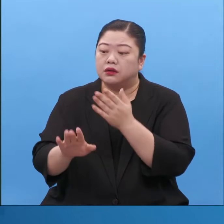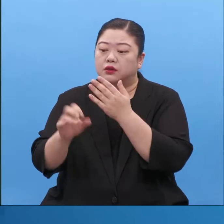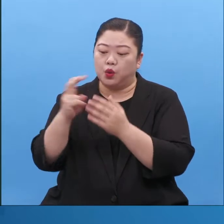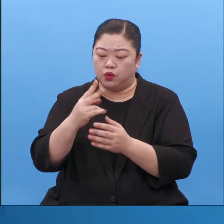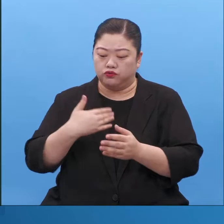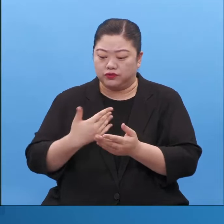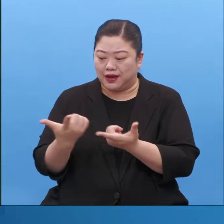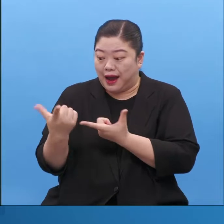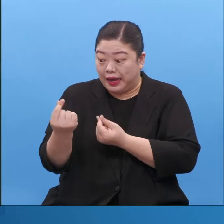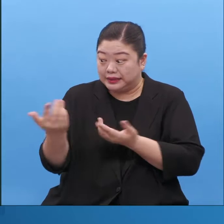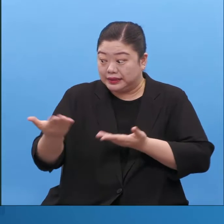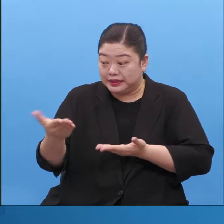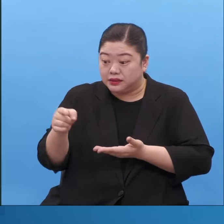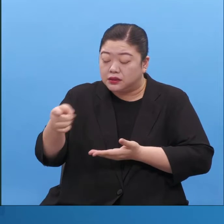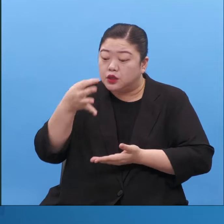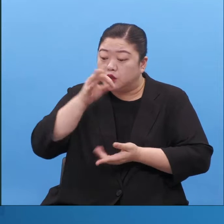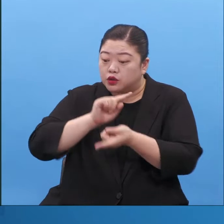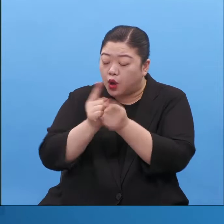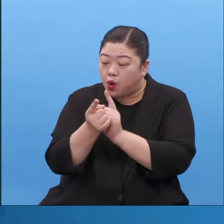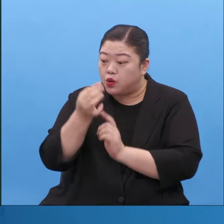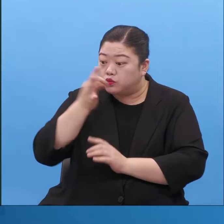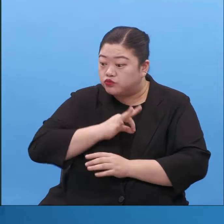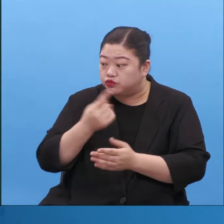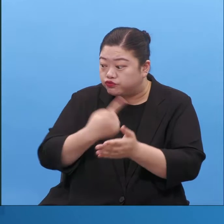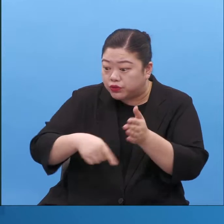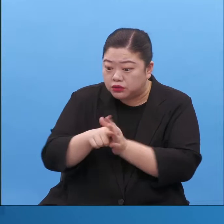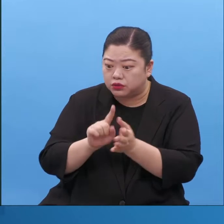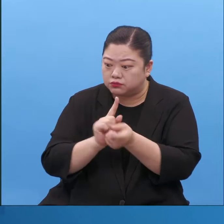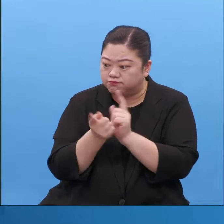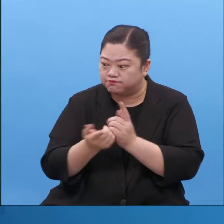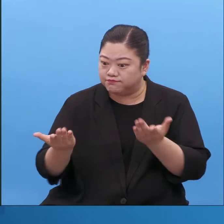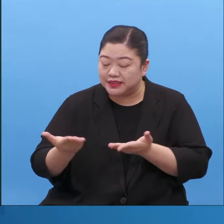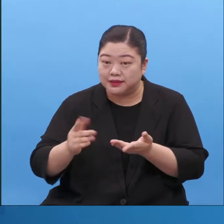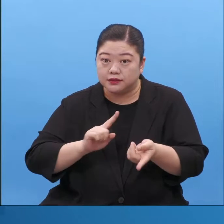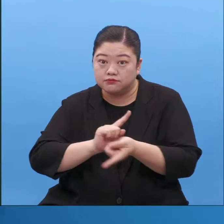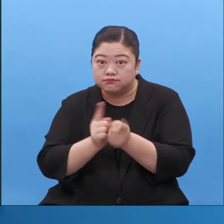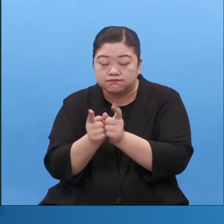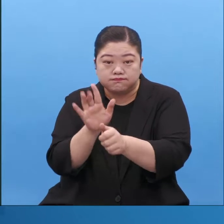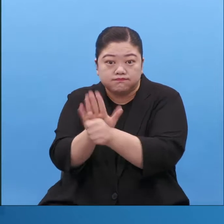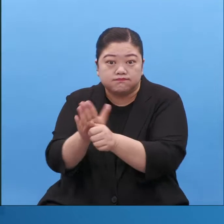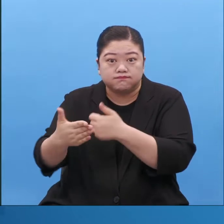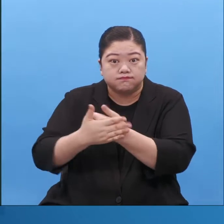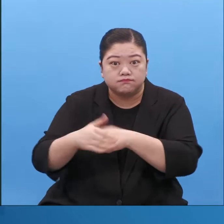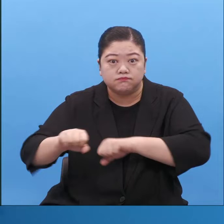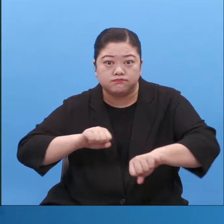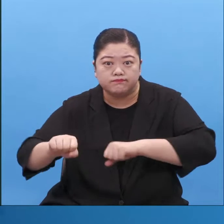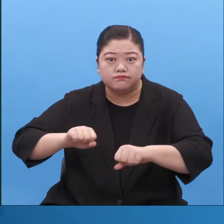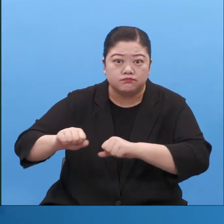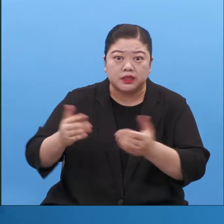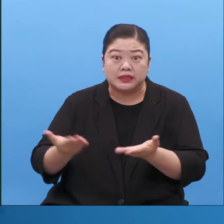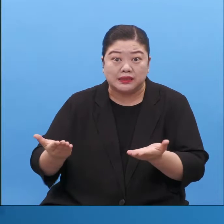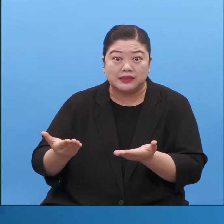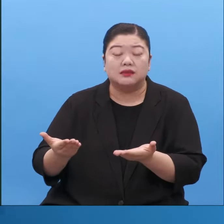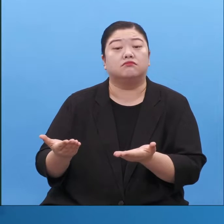you need to know what benefits others and what benefits this company for really being a benefit to you